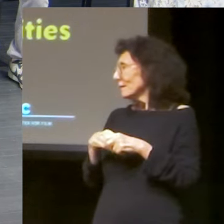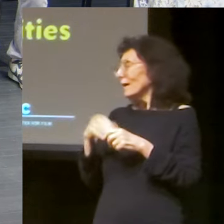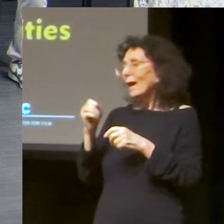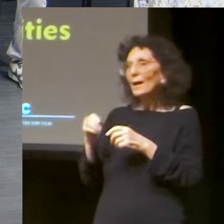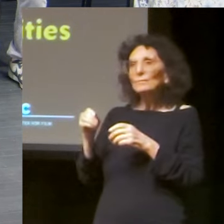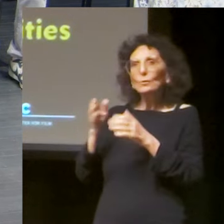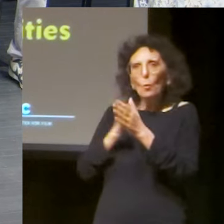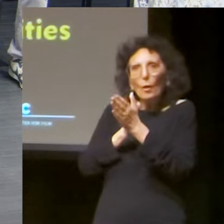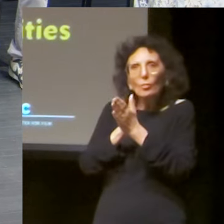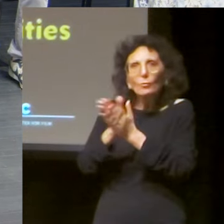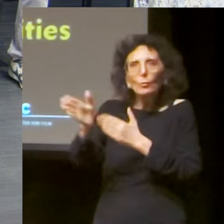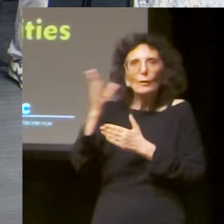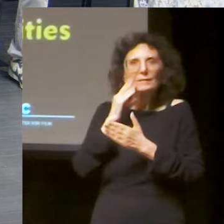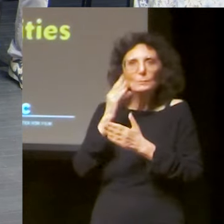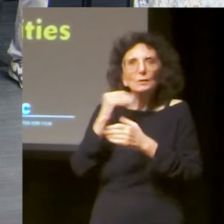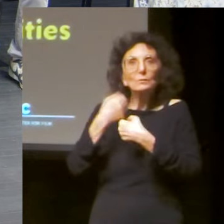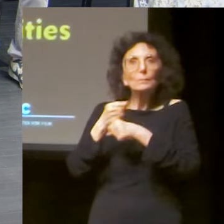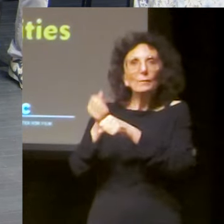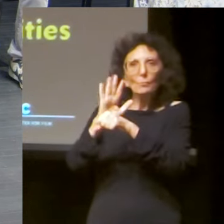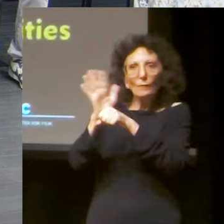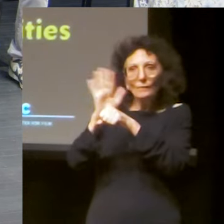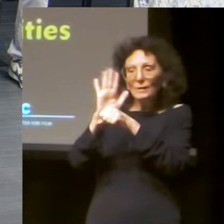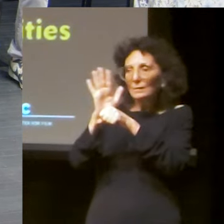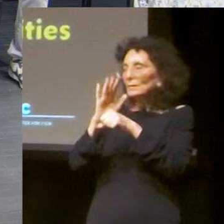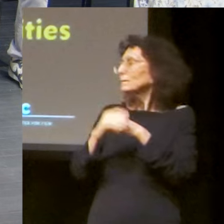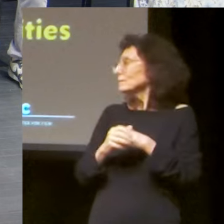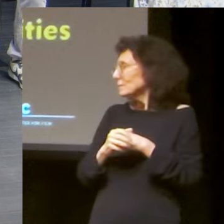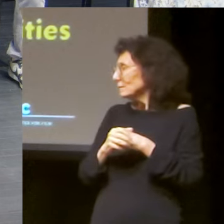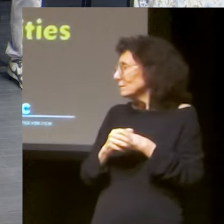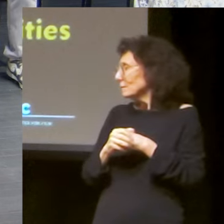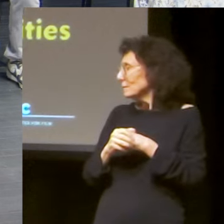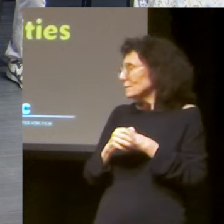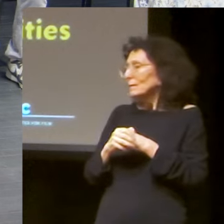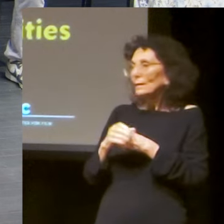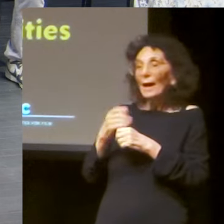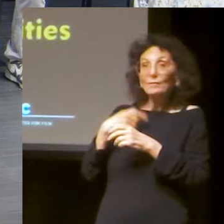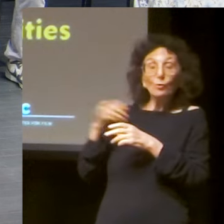But not, not just for being here, but for, um,